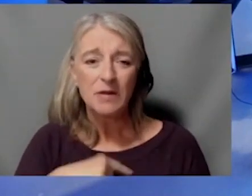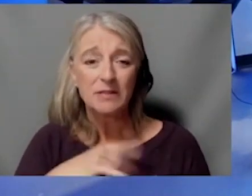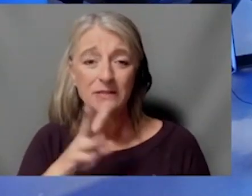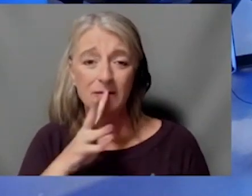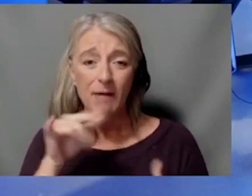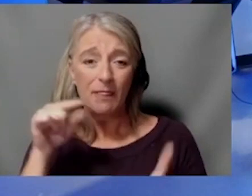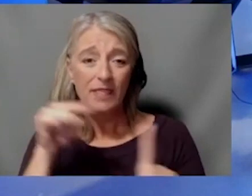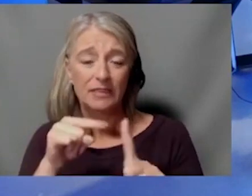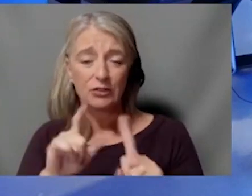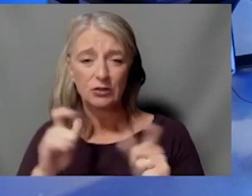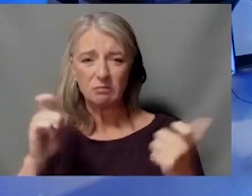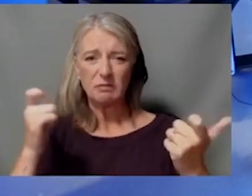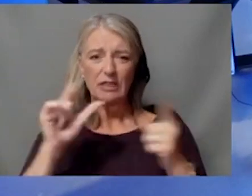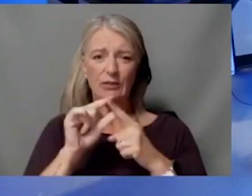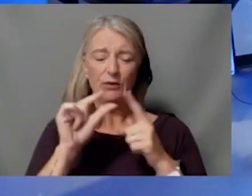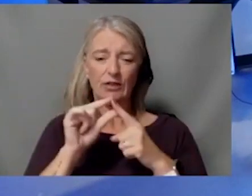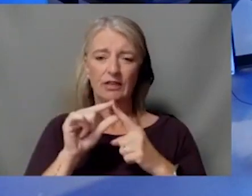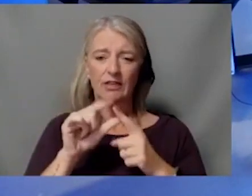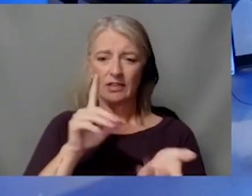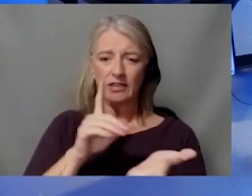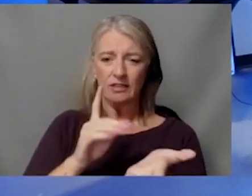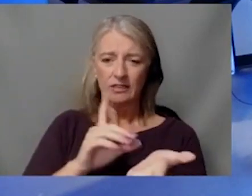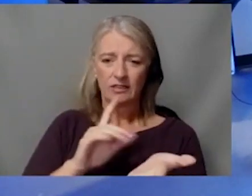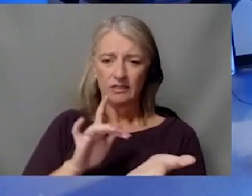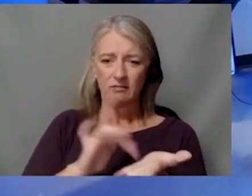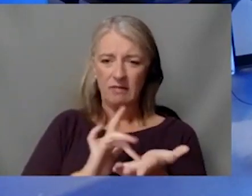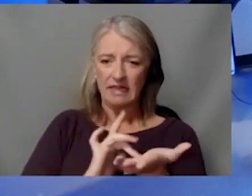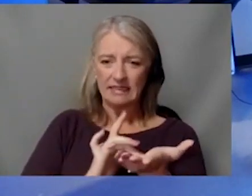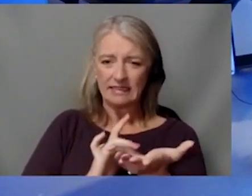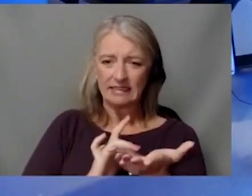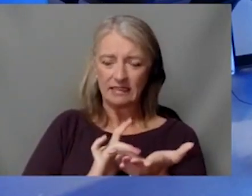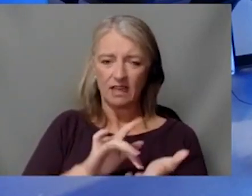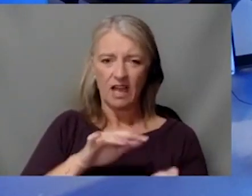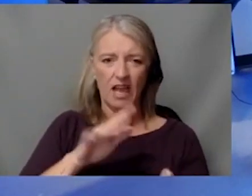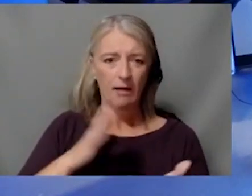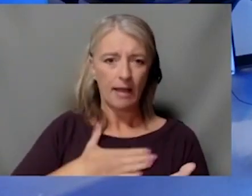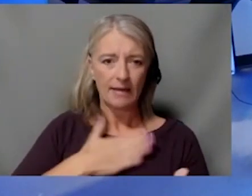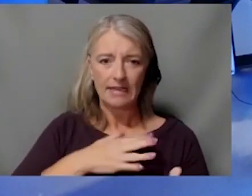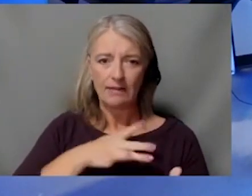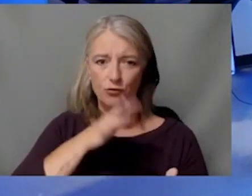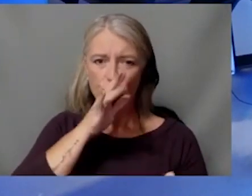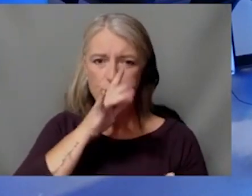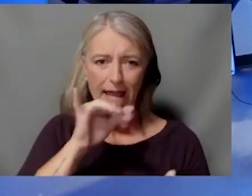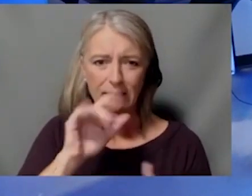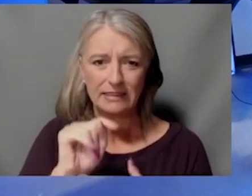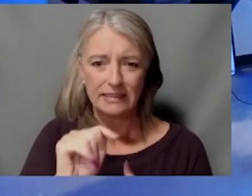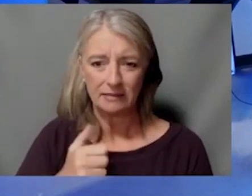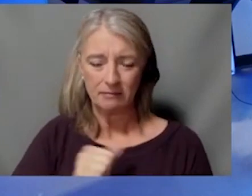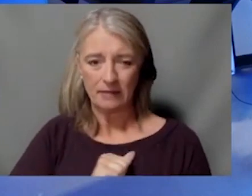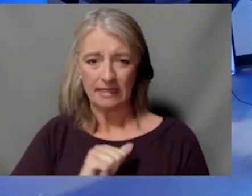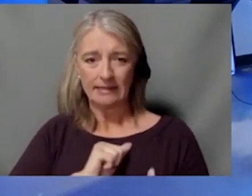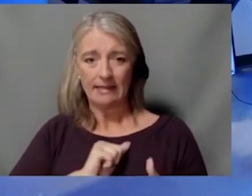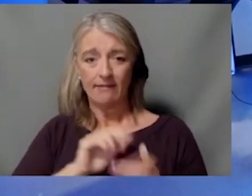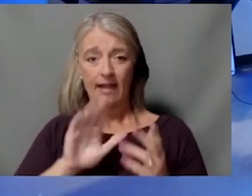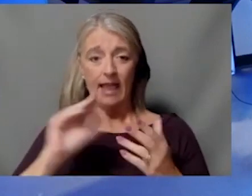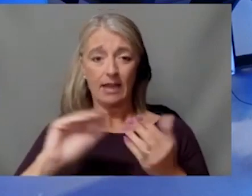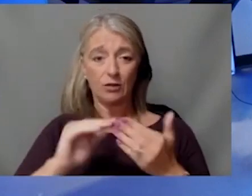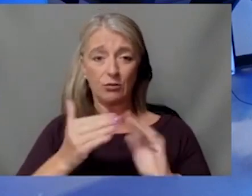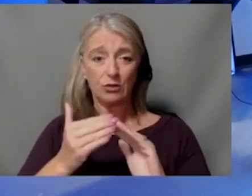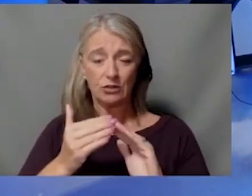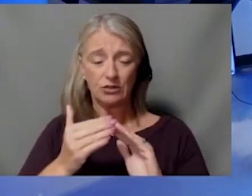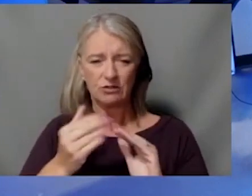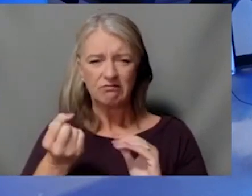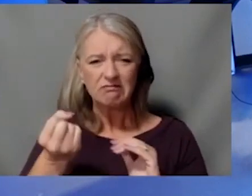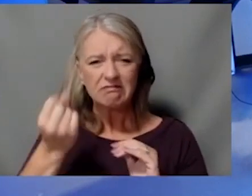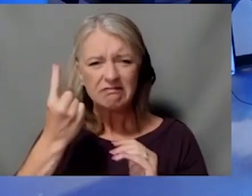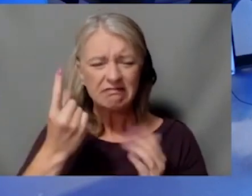a drug earlier. I'm so glad I didn't have to pronounce it. And it's hard for people like myself and the community to understand really what is proton? What is